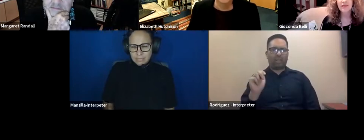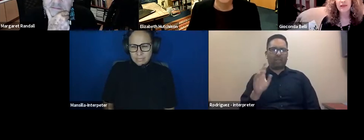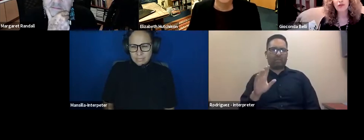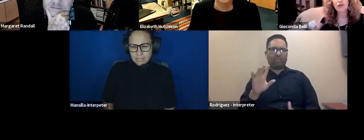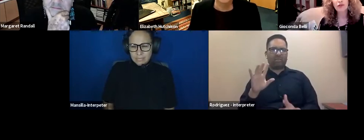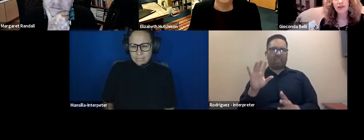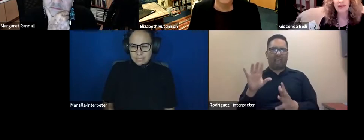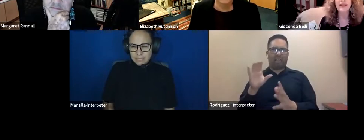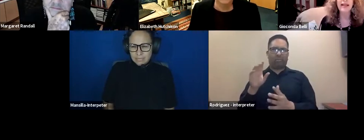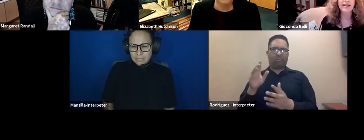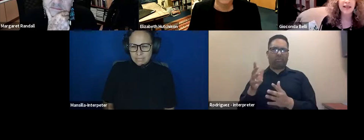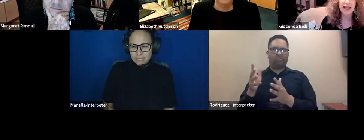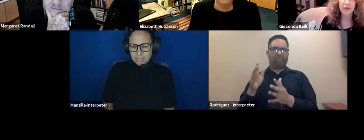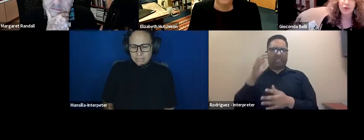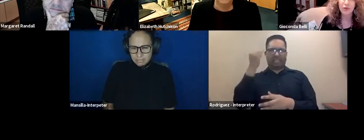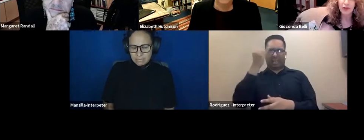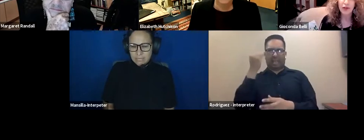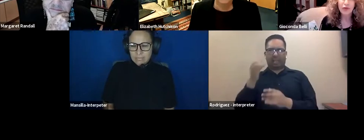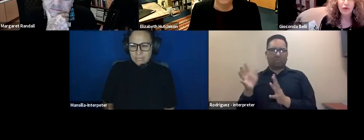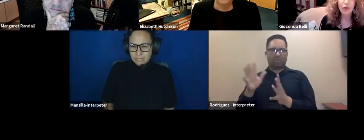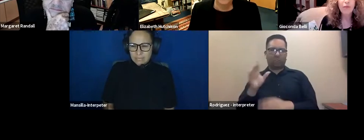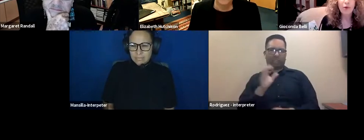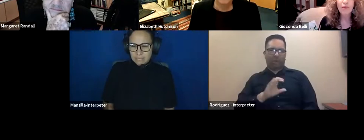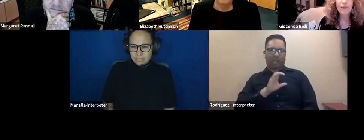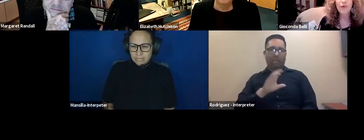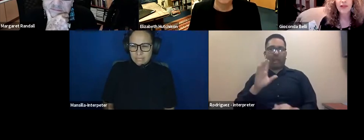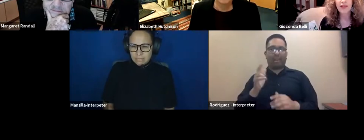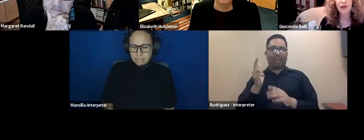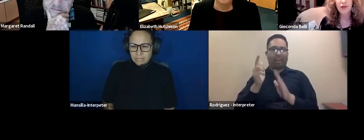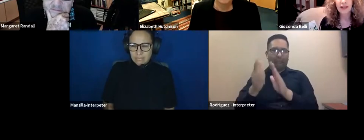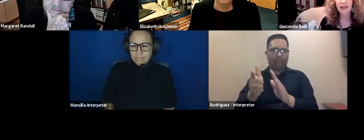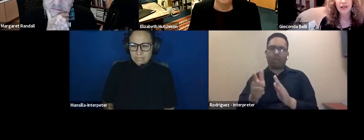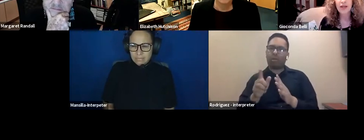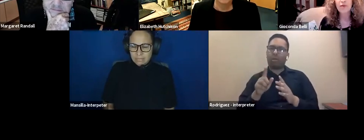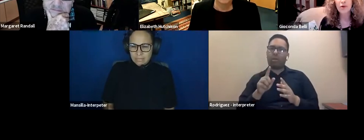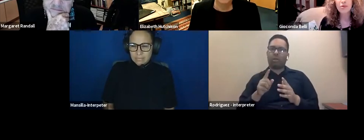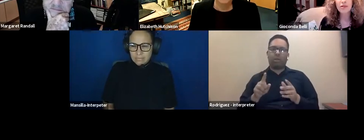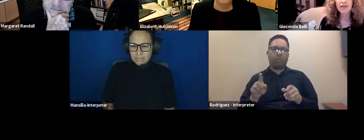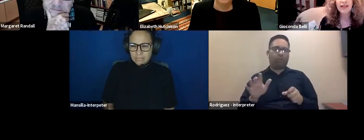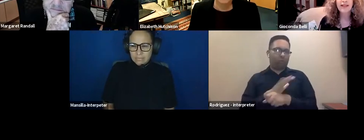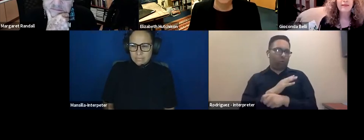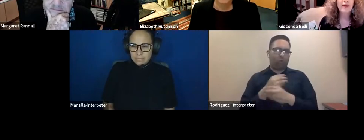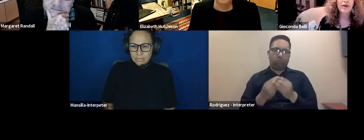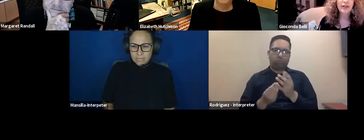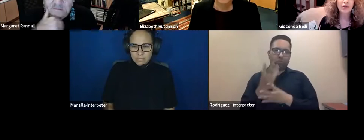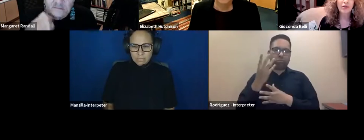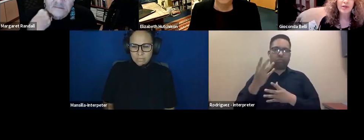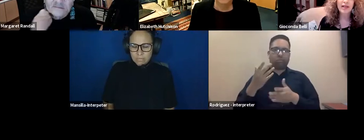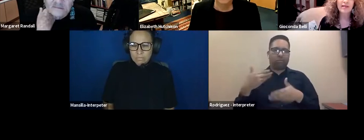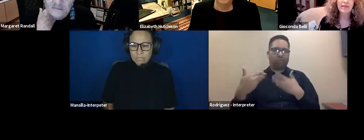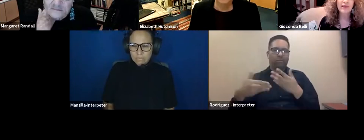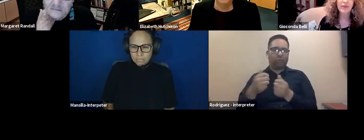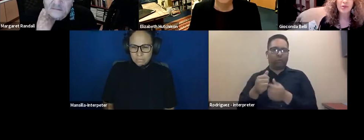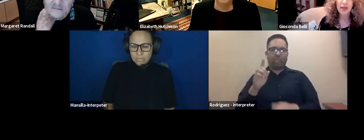that, you know, later came to full bloom with Daniel Ortega, because I wrote the memoir in